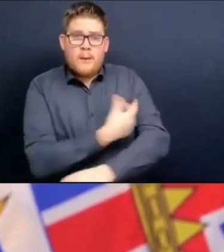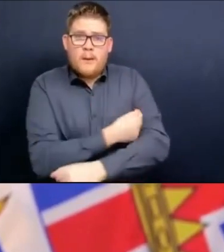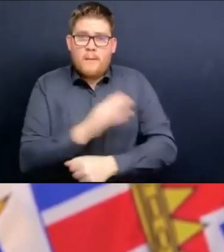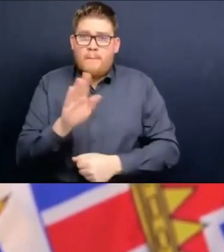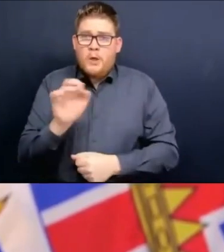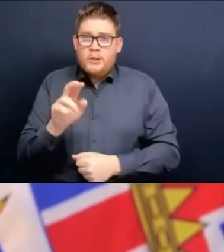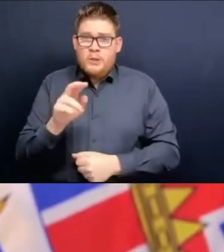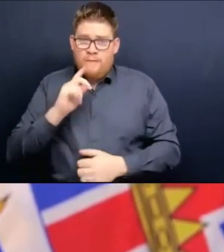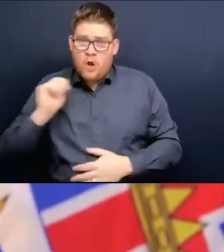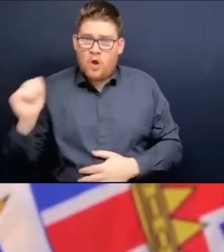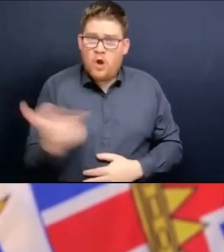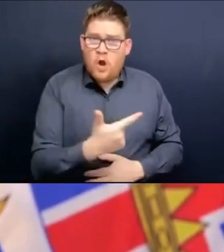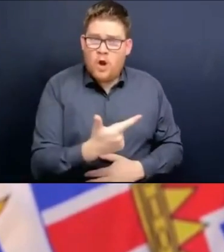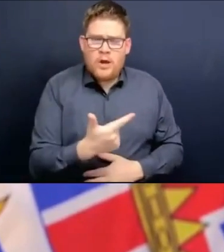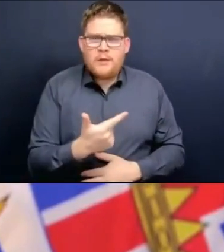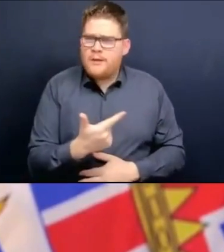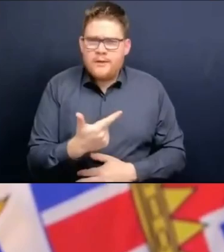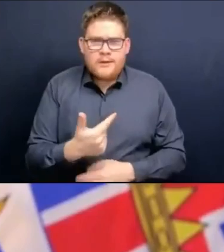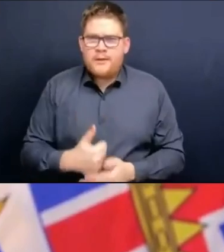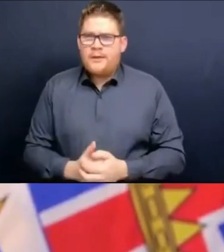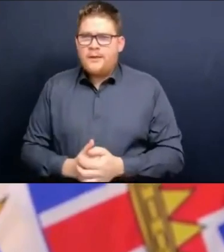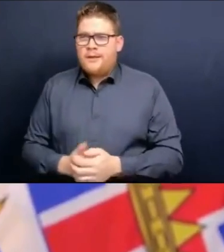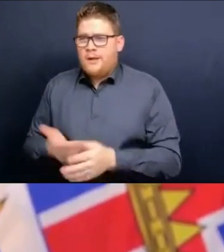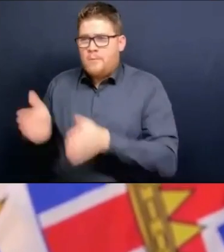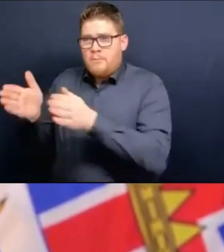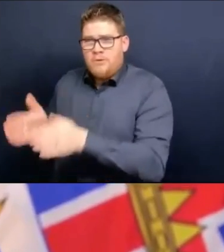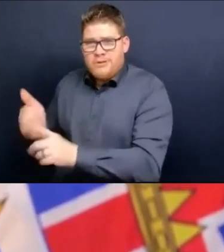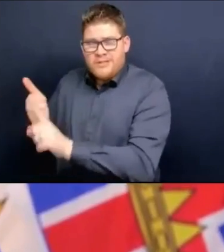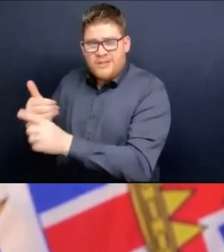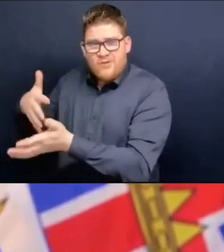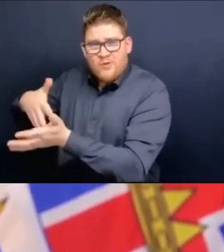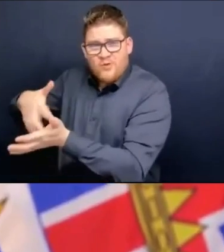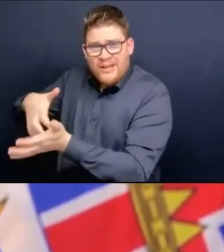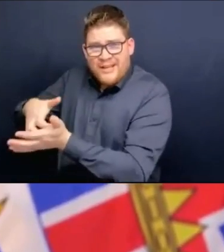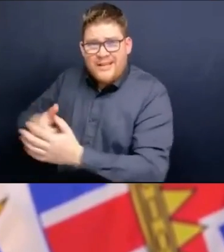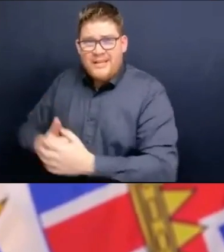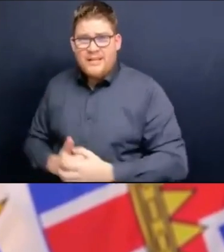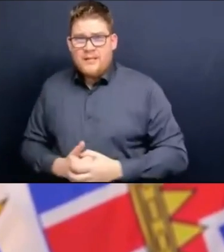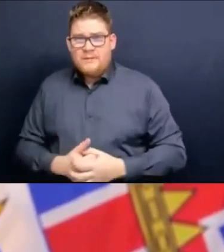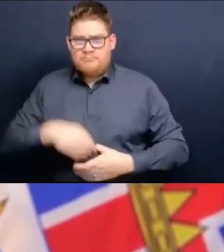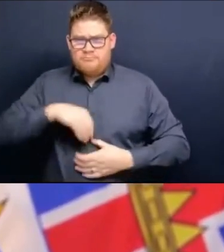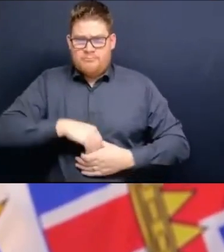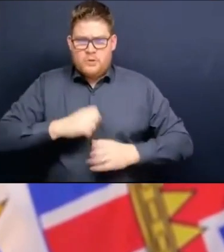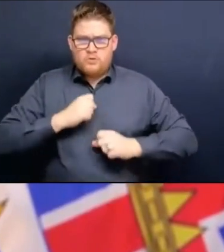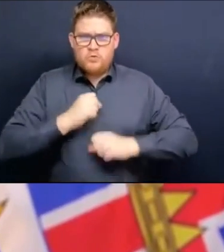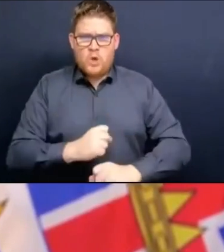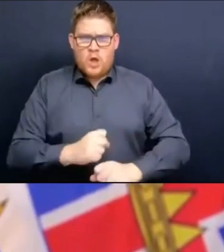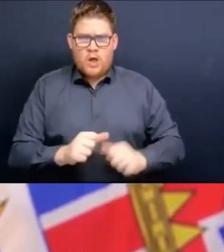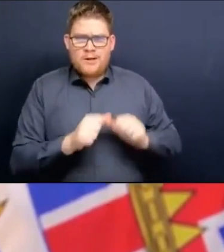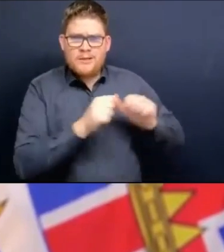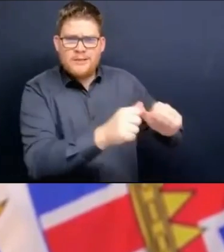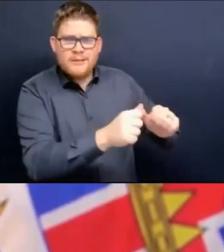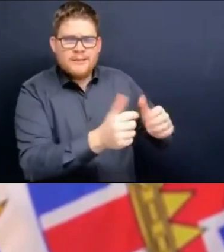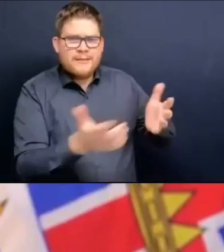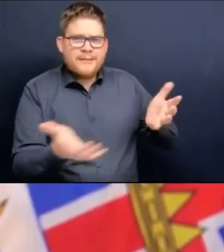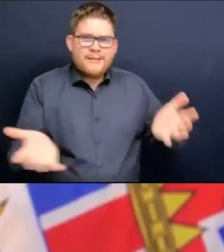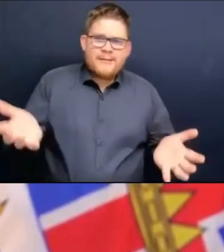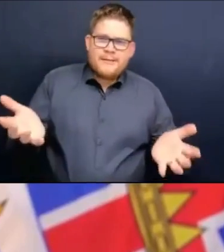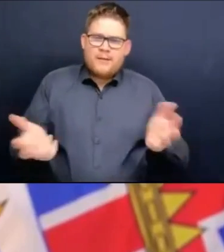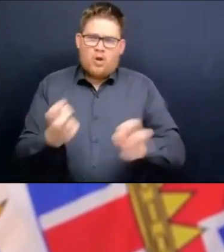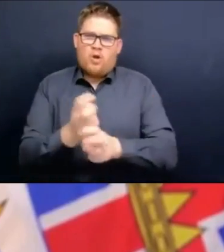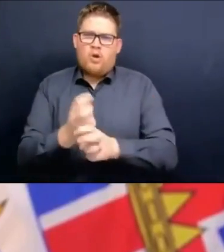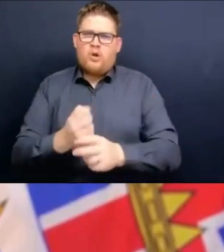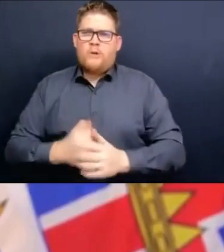and people who have these stronger immune systems will be longer lasting. Some of the decisions we made quite early on in the